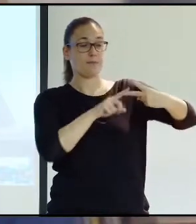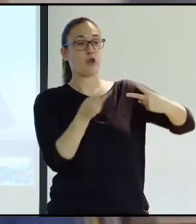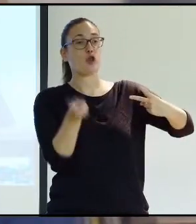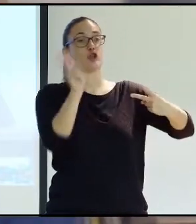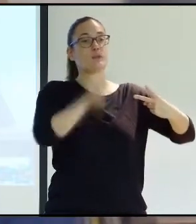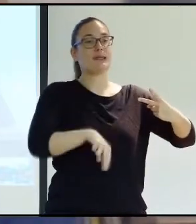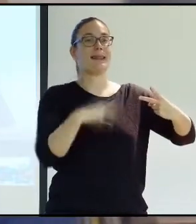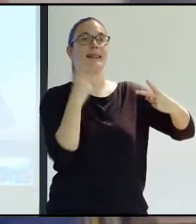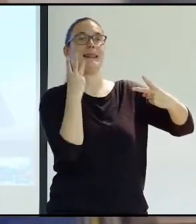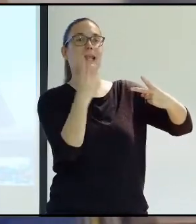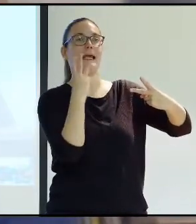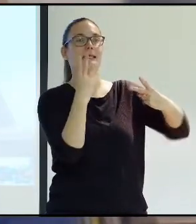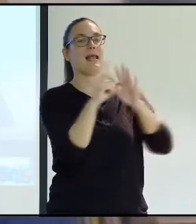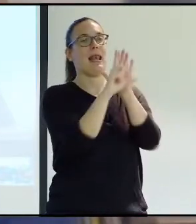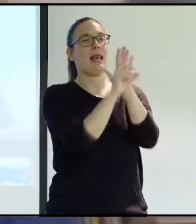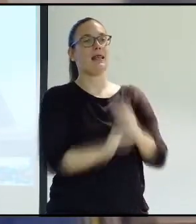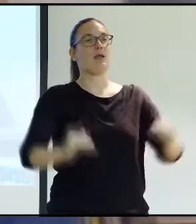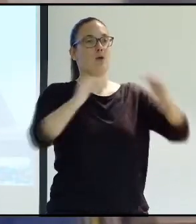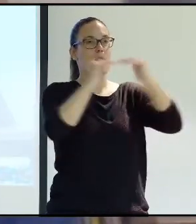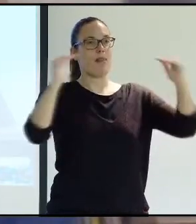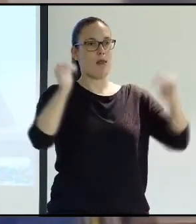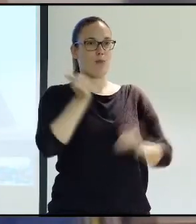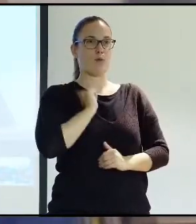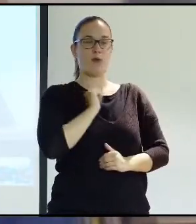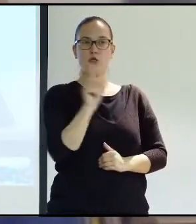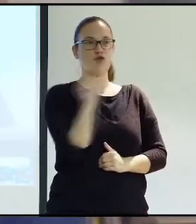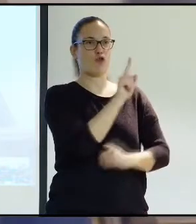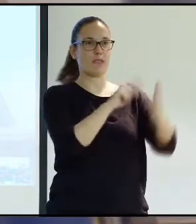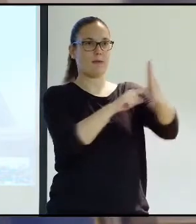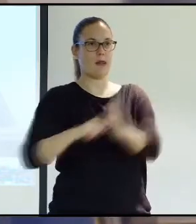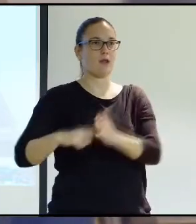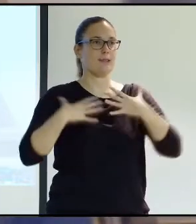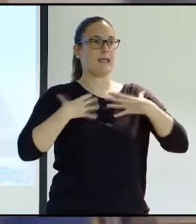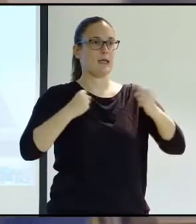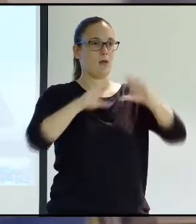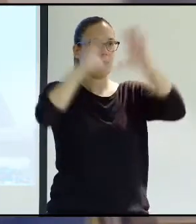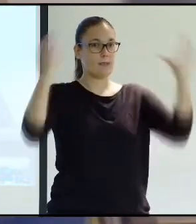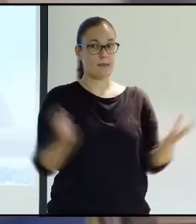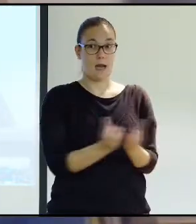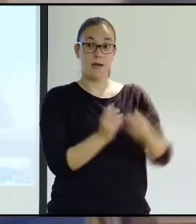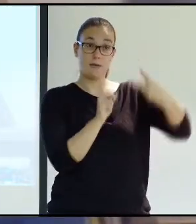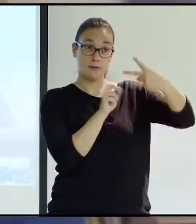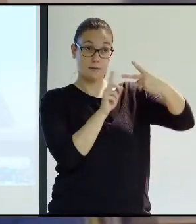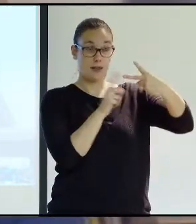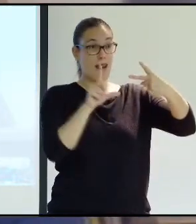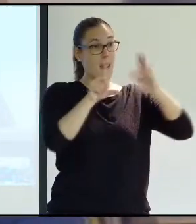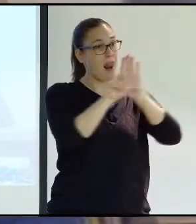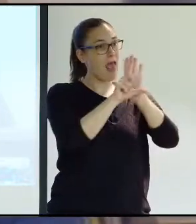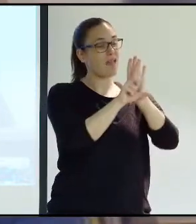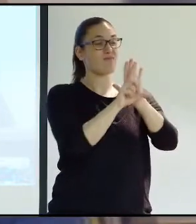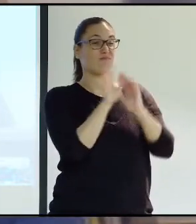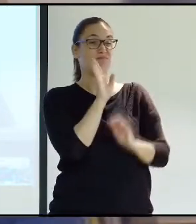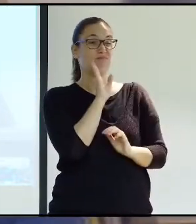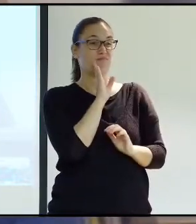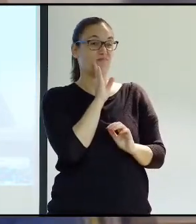for people with disability. In 2003, we had the law against discrimination against people with